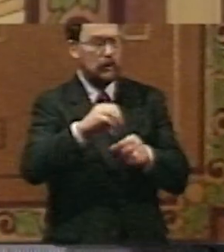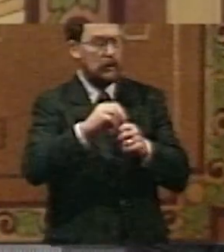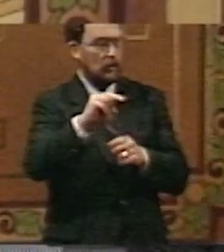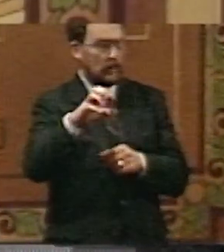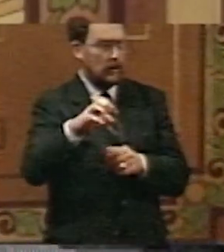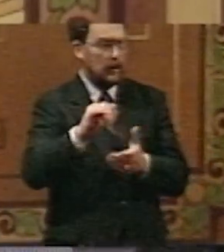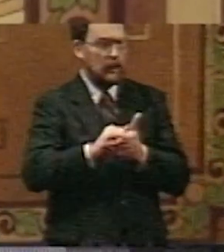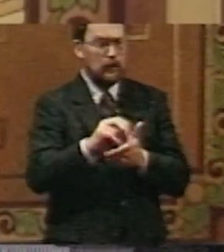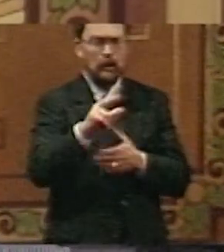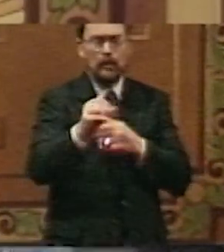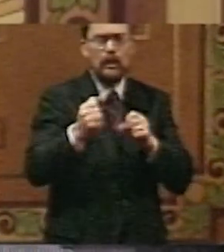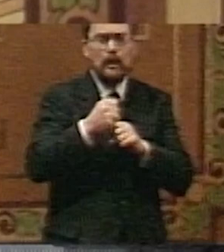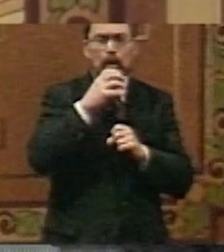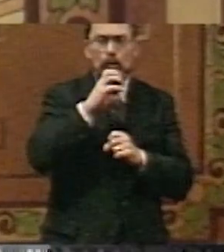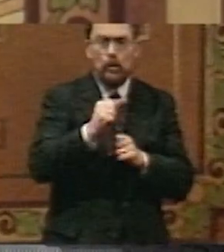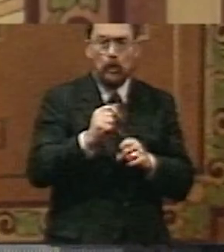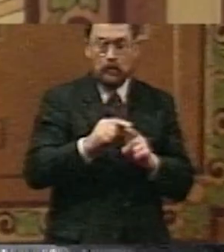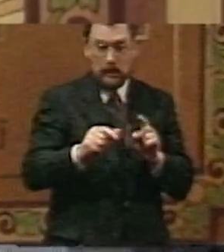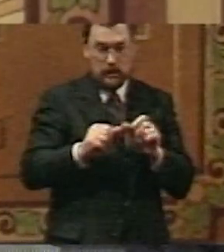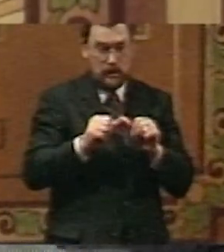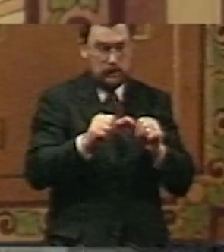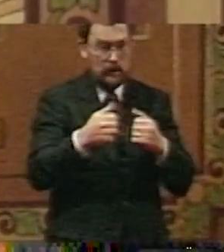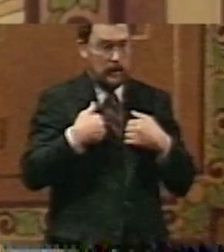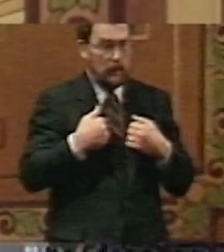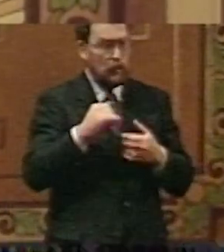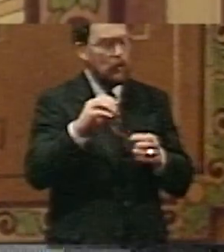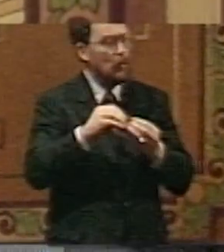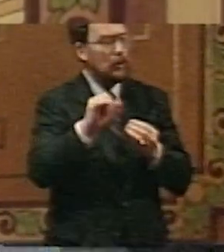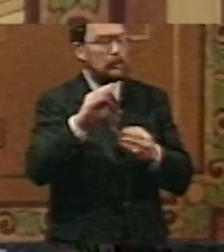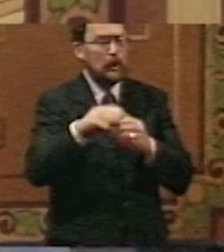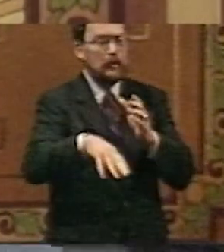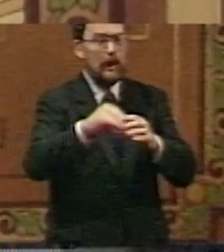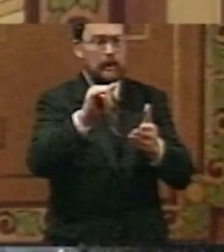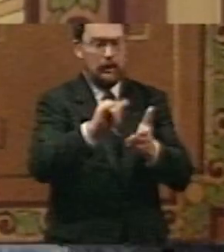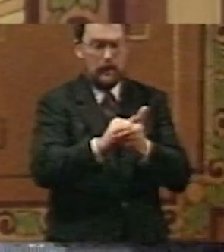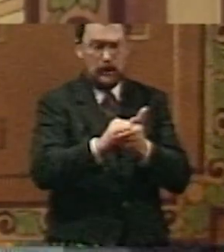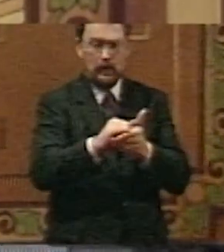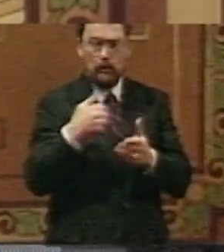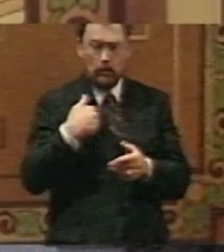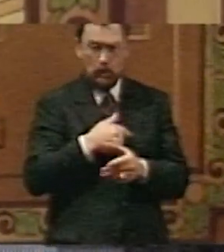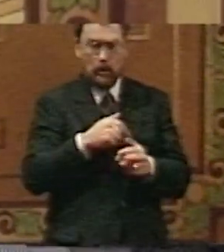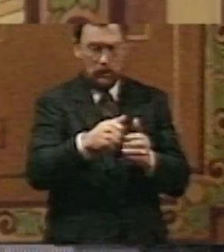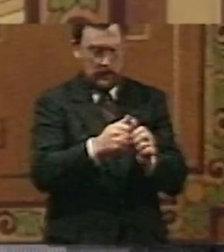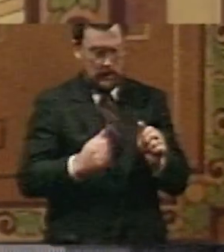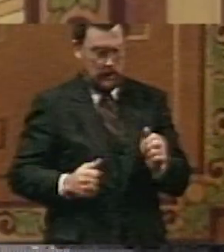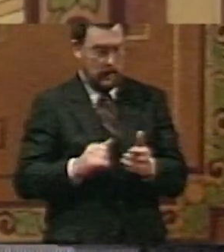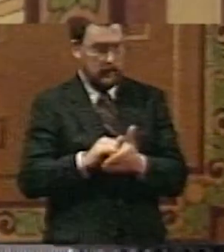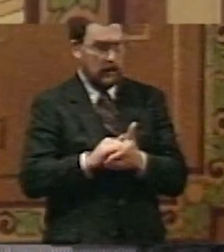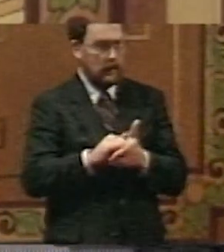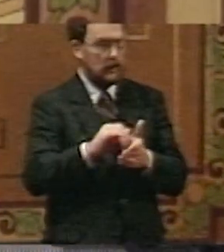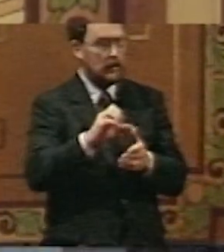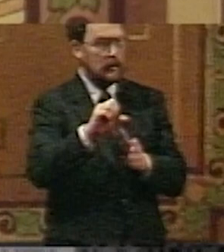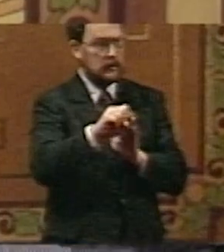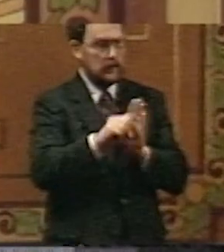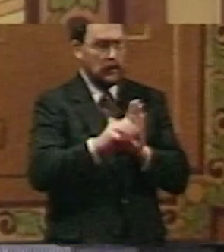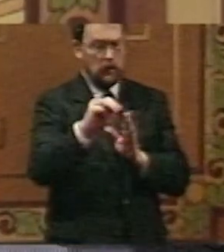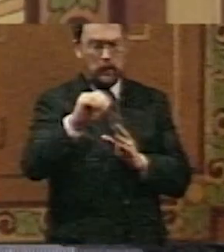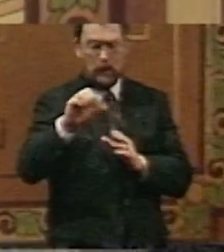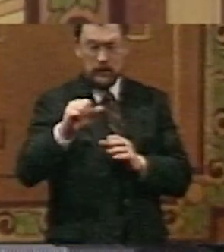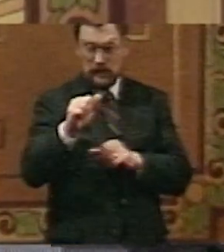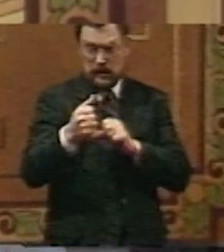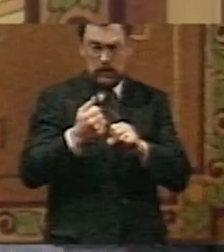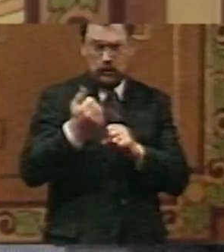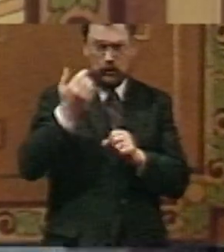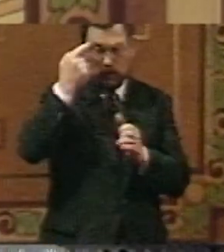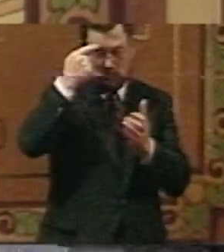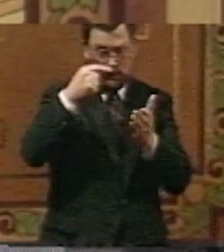is 30 years old, but they are producing jobs out of that research triangle and we are behind. The state of Massachusetts 10 years